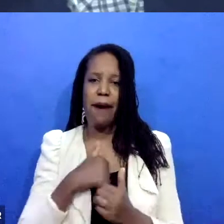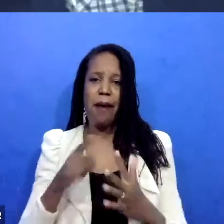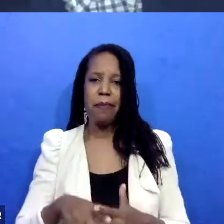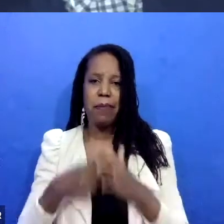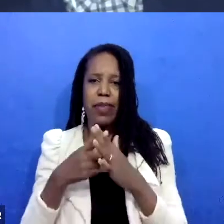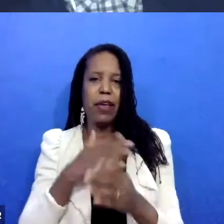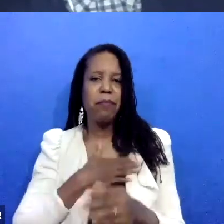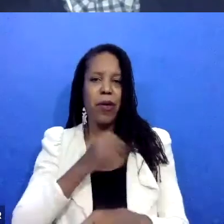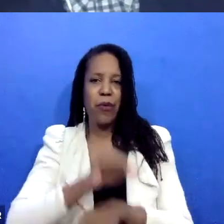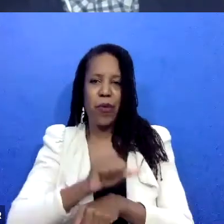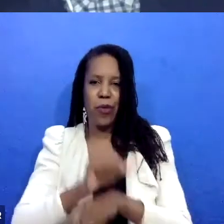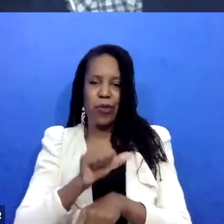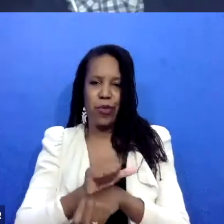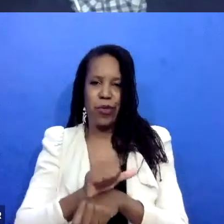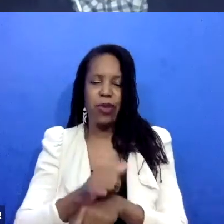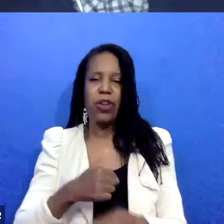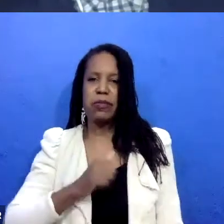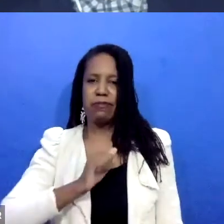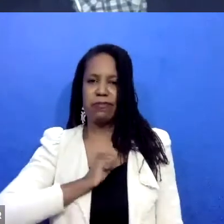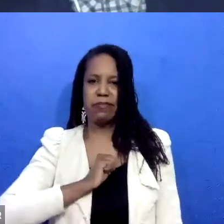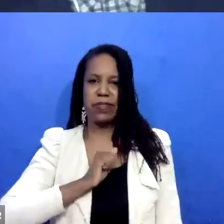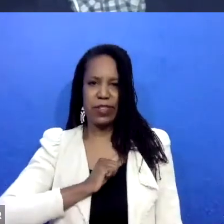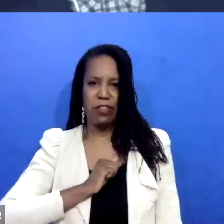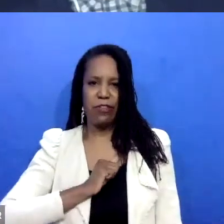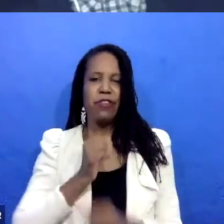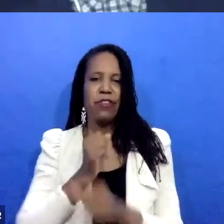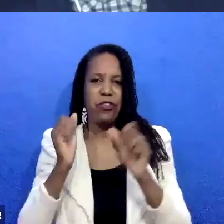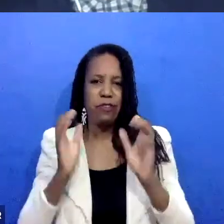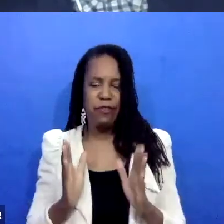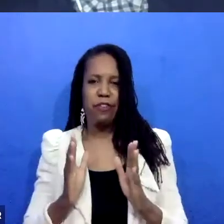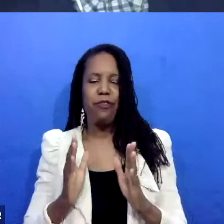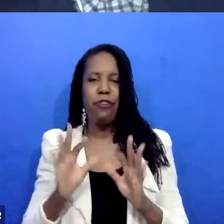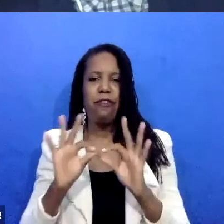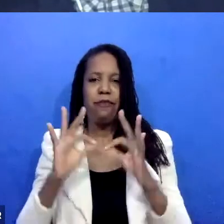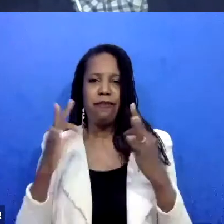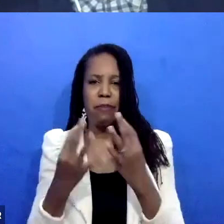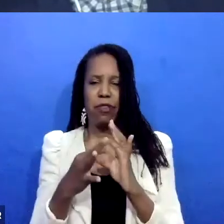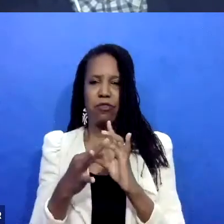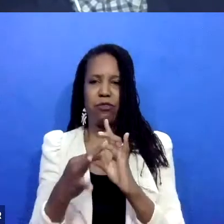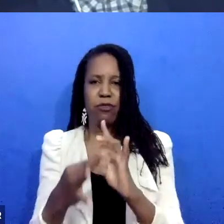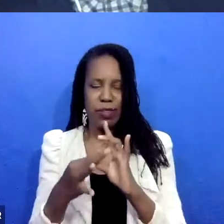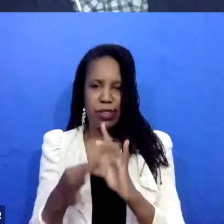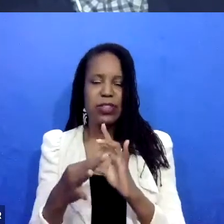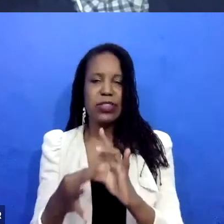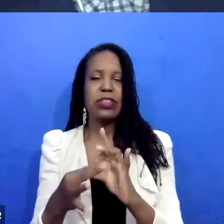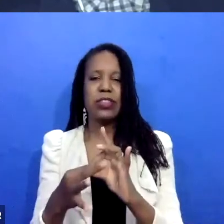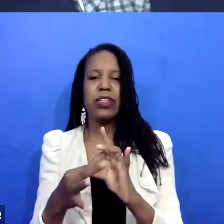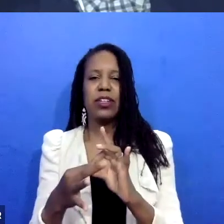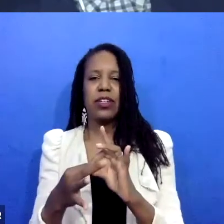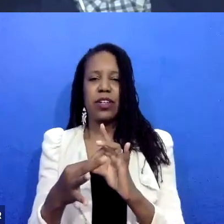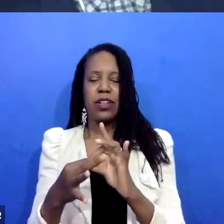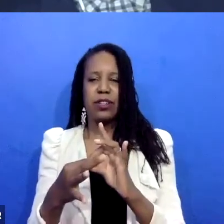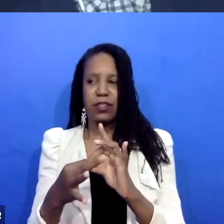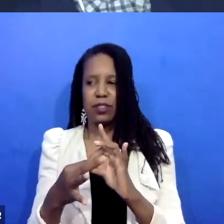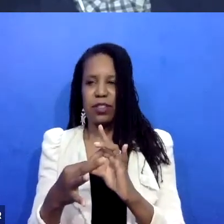I, myself, am a survivor of inter-familial sexual violence and domestic violence, growing up with